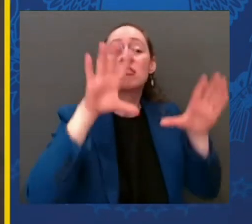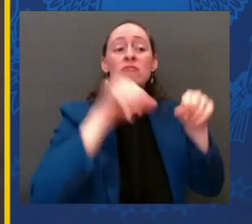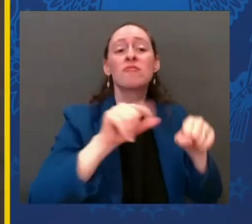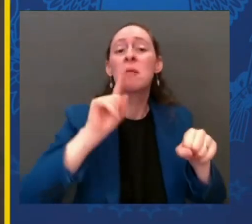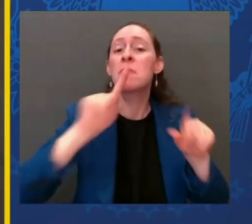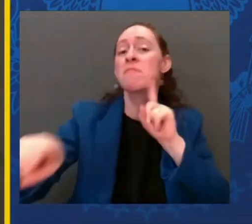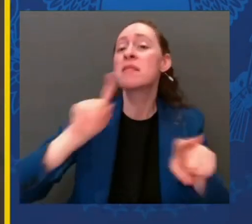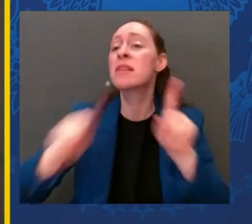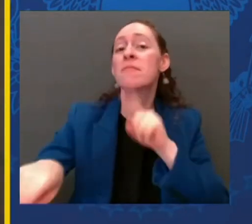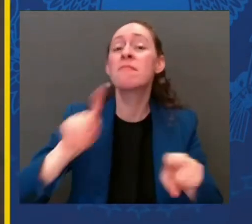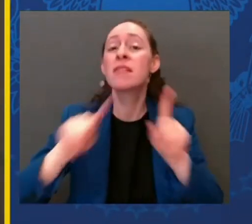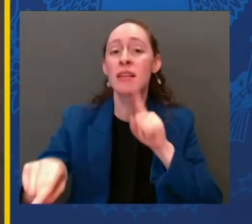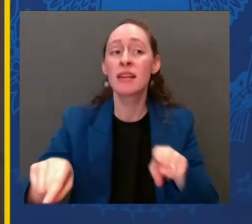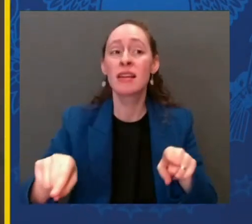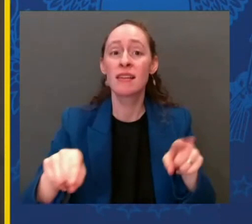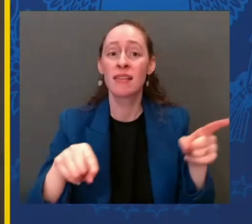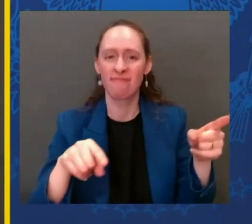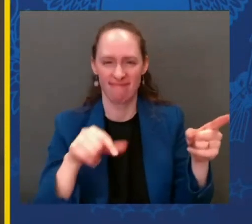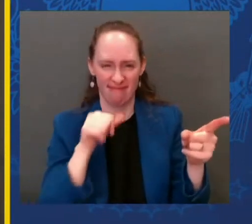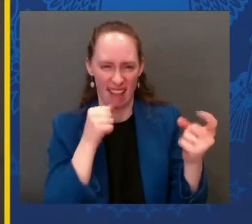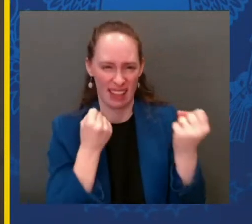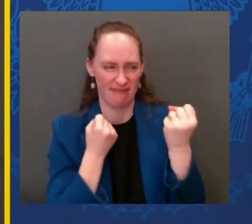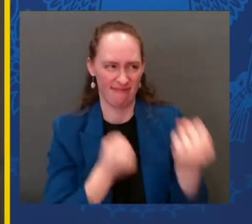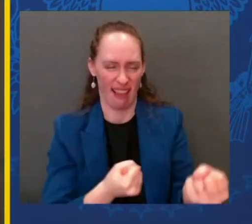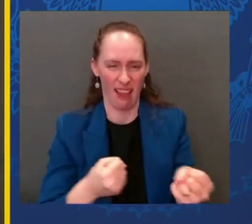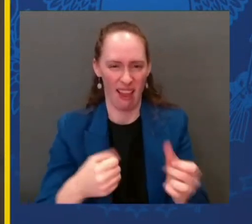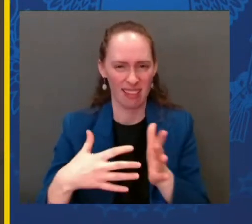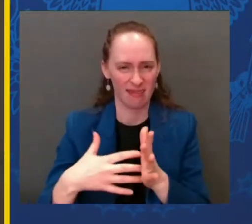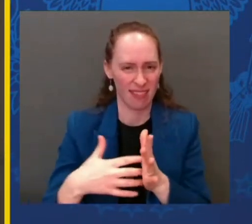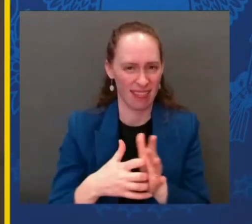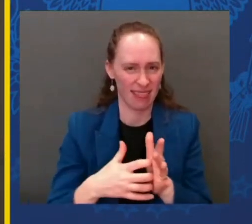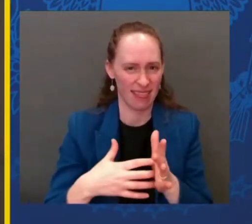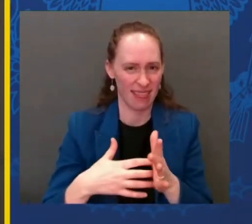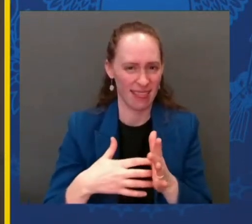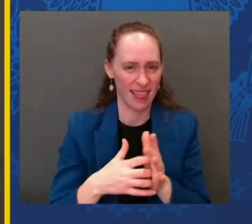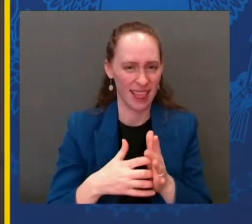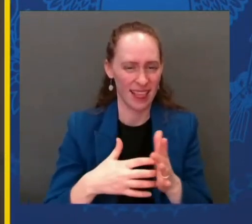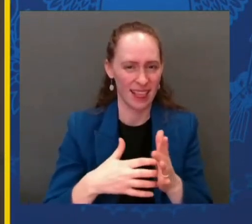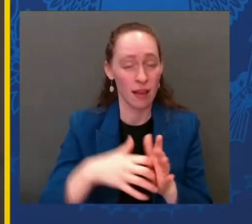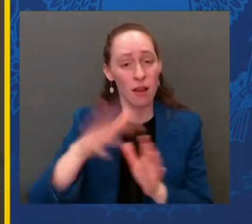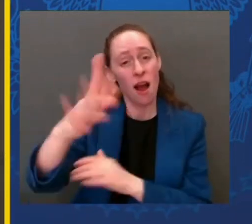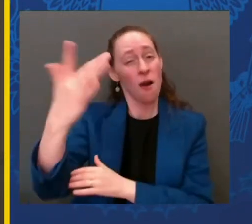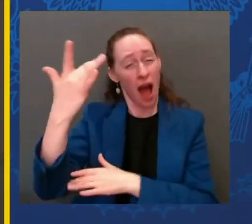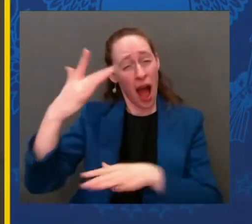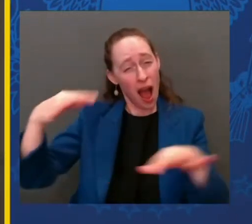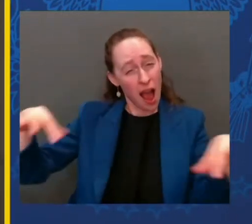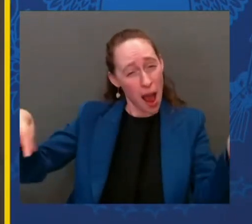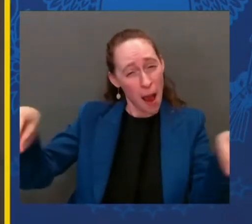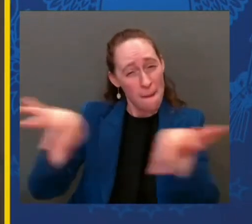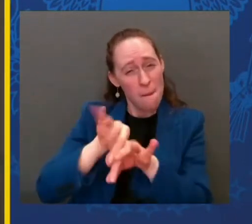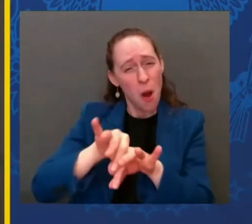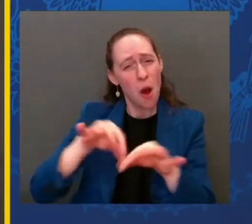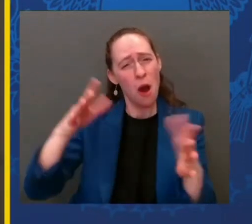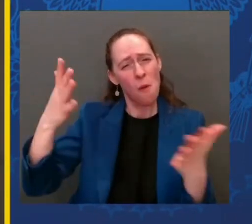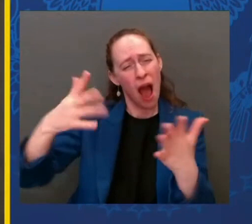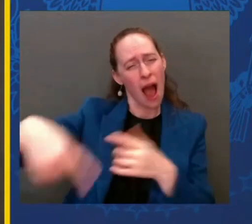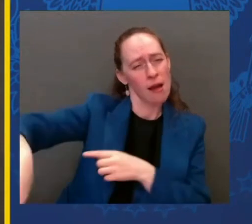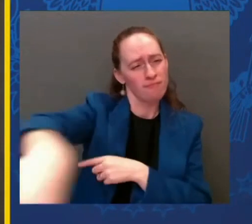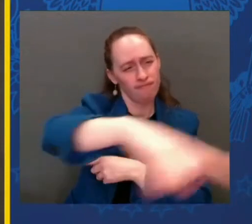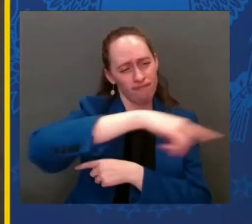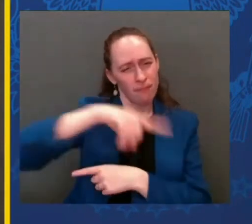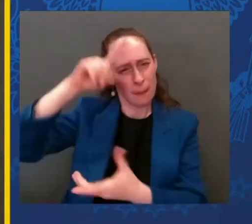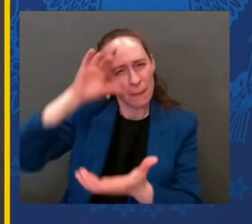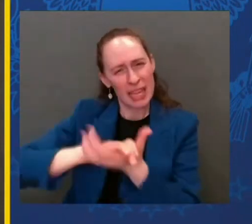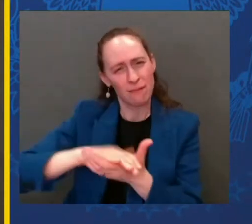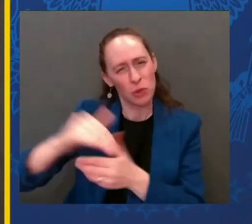you stand for is most important. And knowing who stands with you makes all the difference. The people of Poland